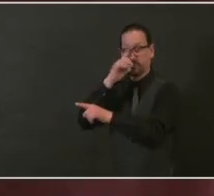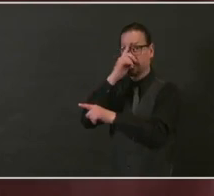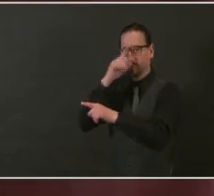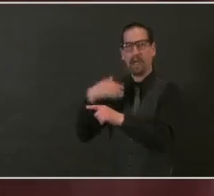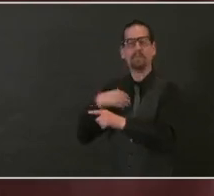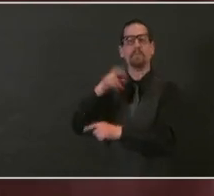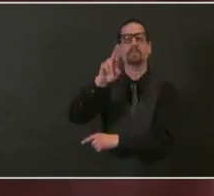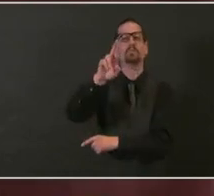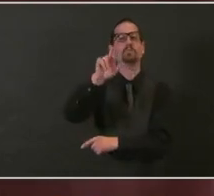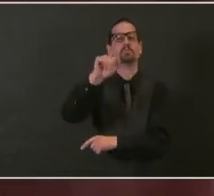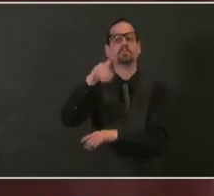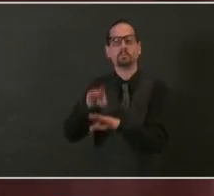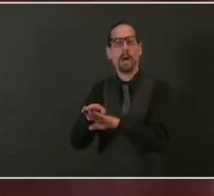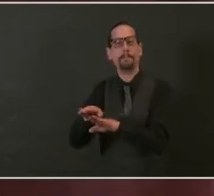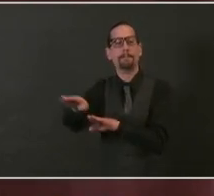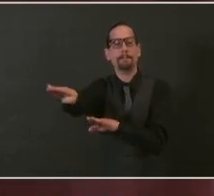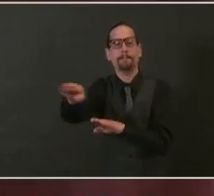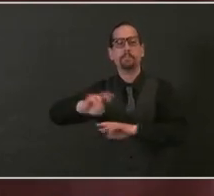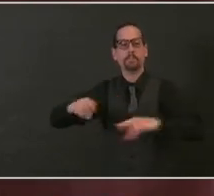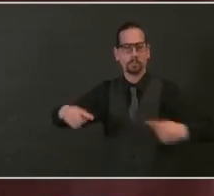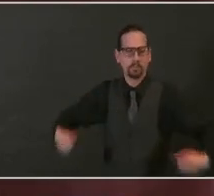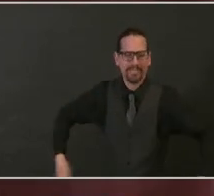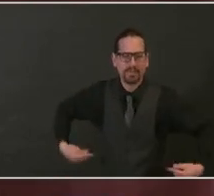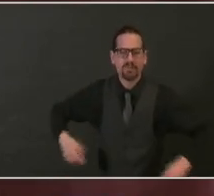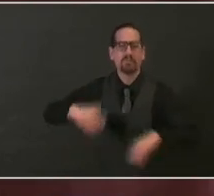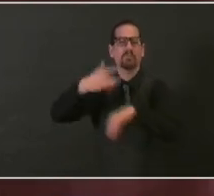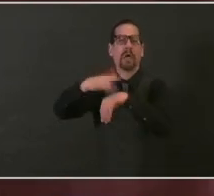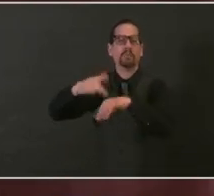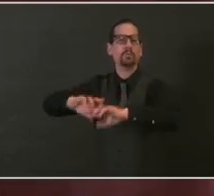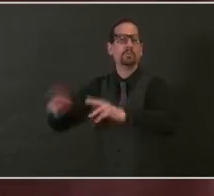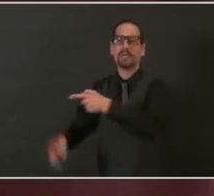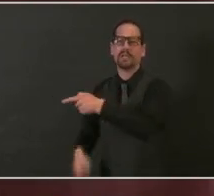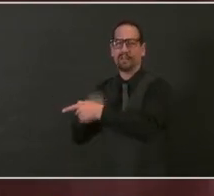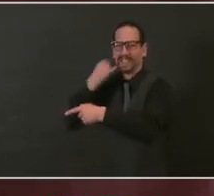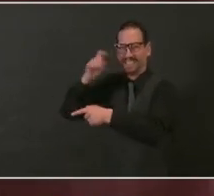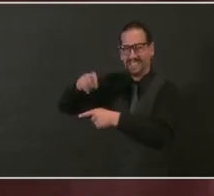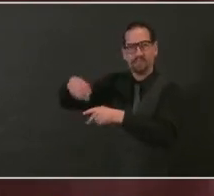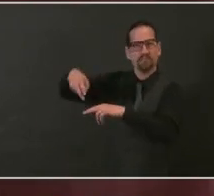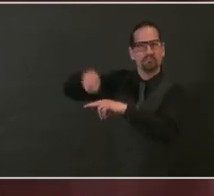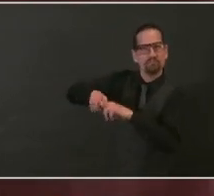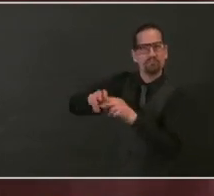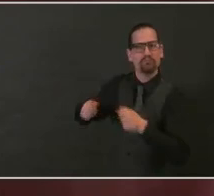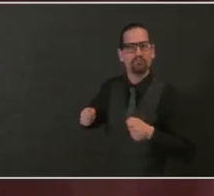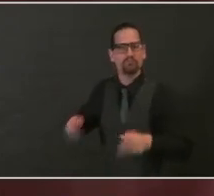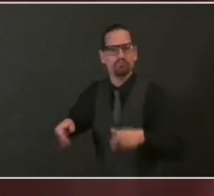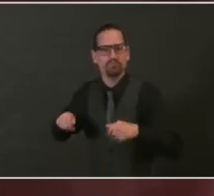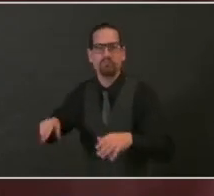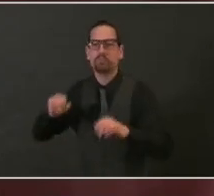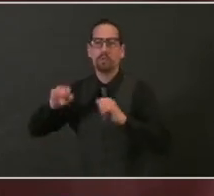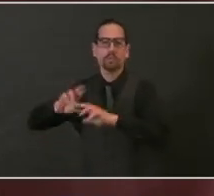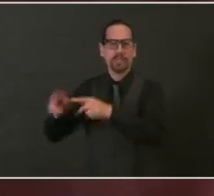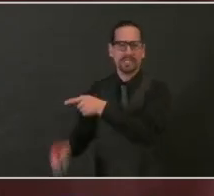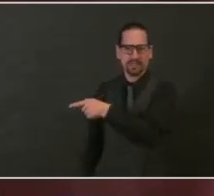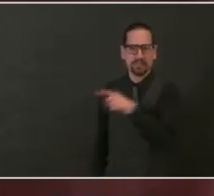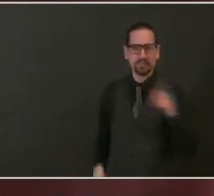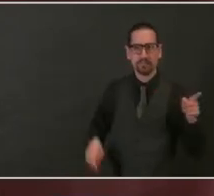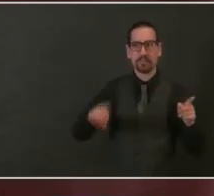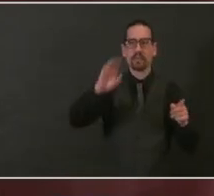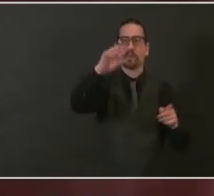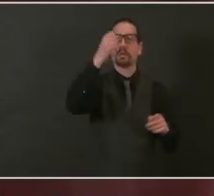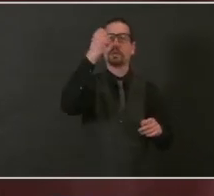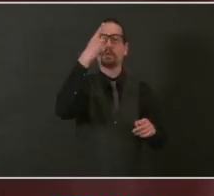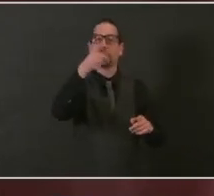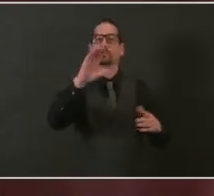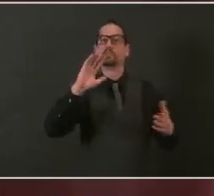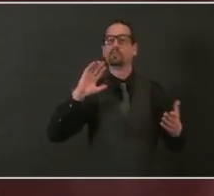Please do not stay in the parking area or arrive in the parking area any